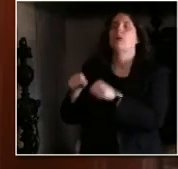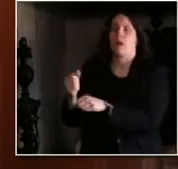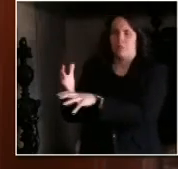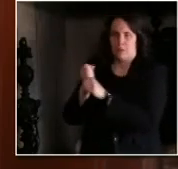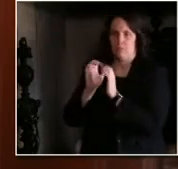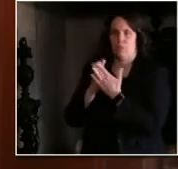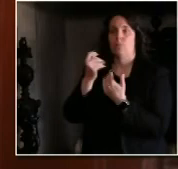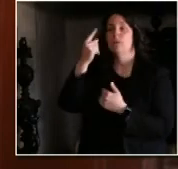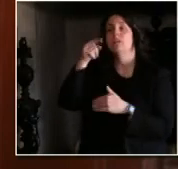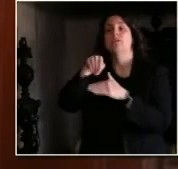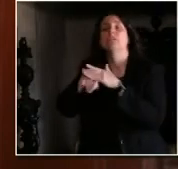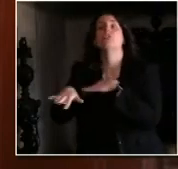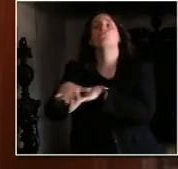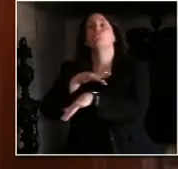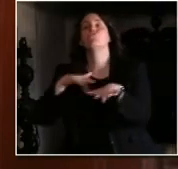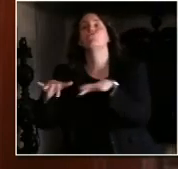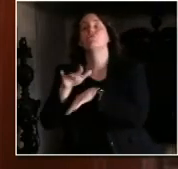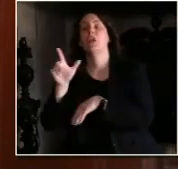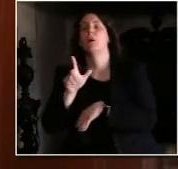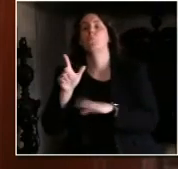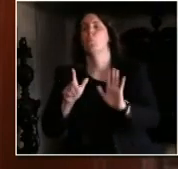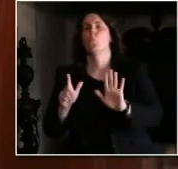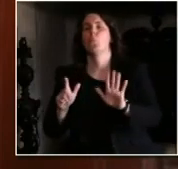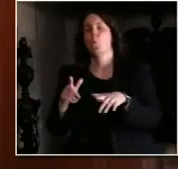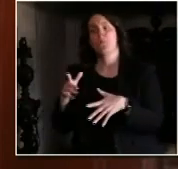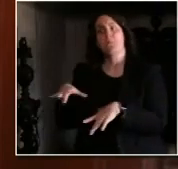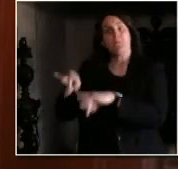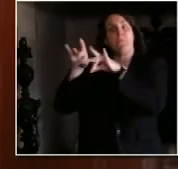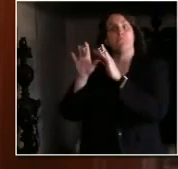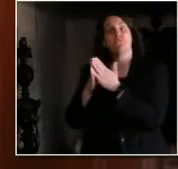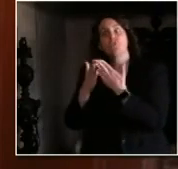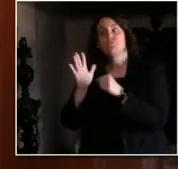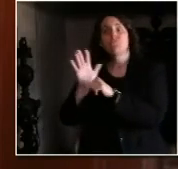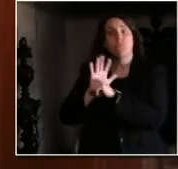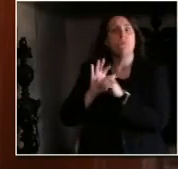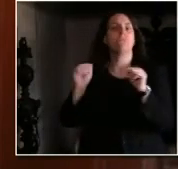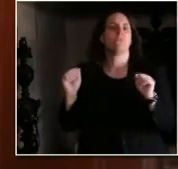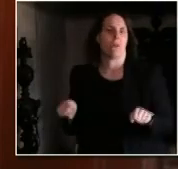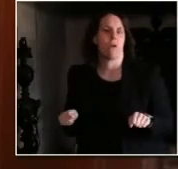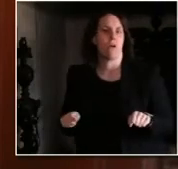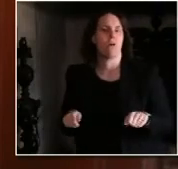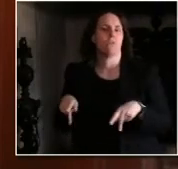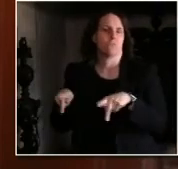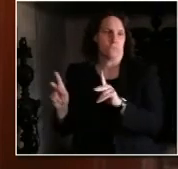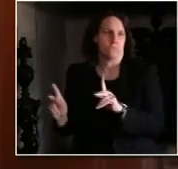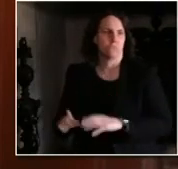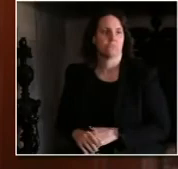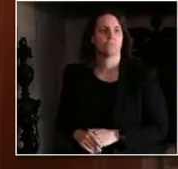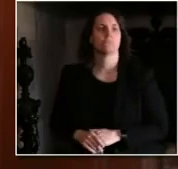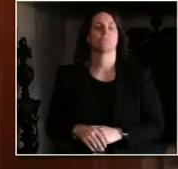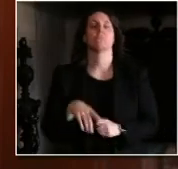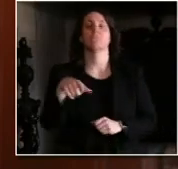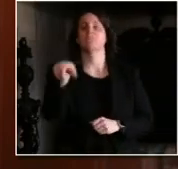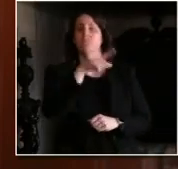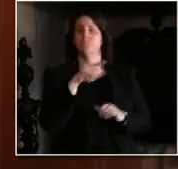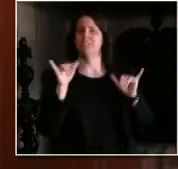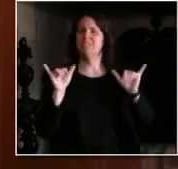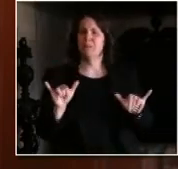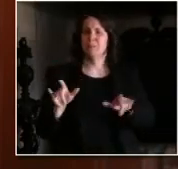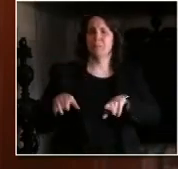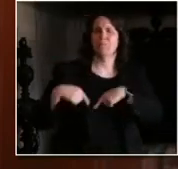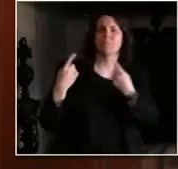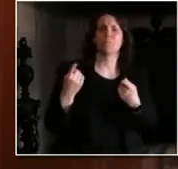still get out to take a walk, go for a bike ride, or walk the dogs. It's good exercise, and it's good for